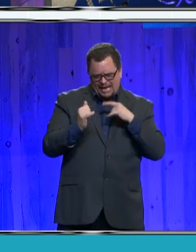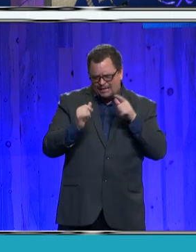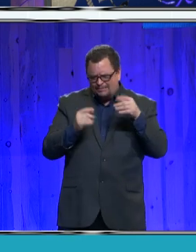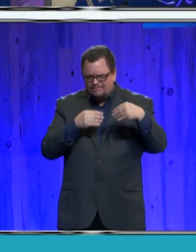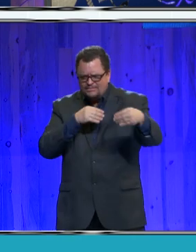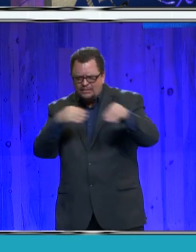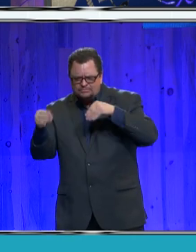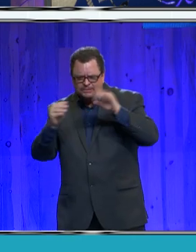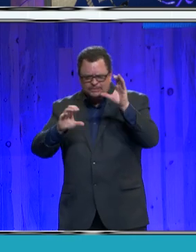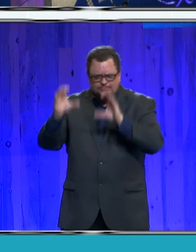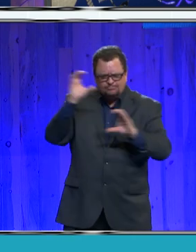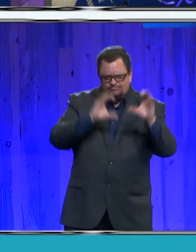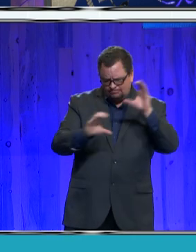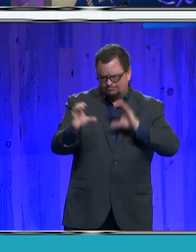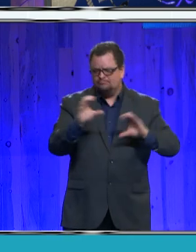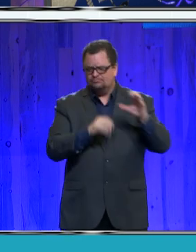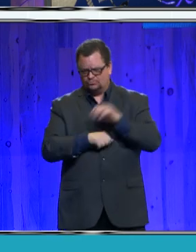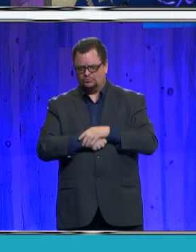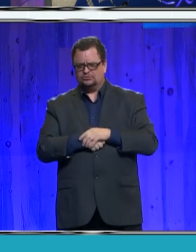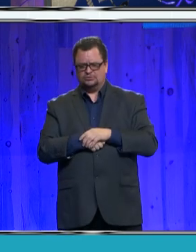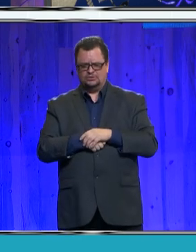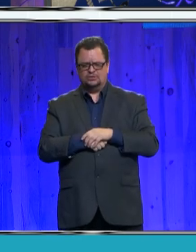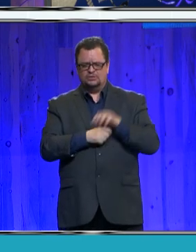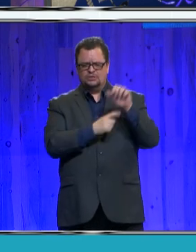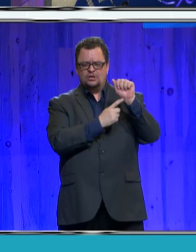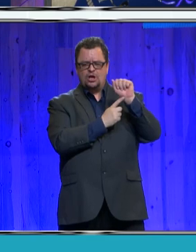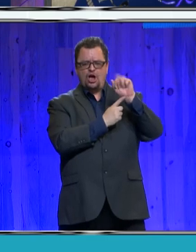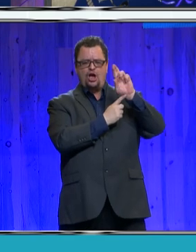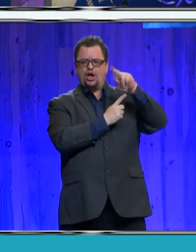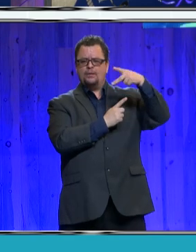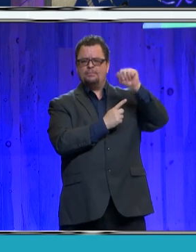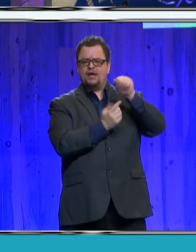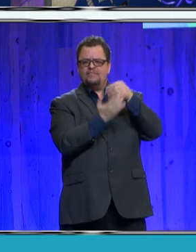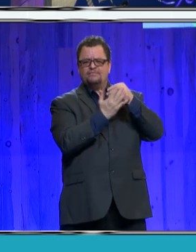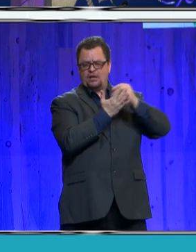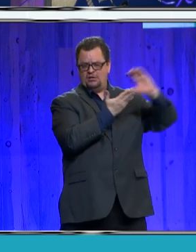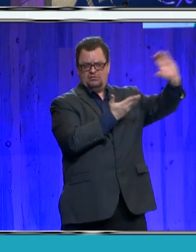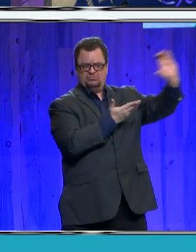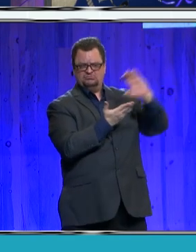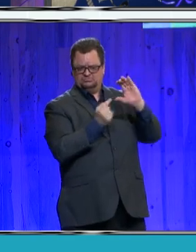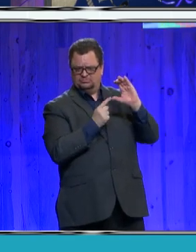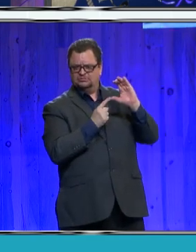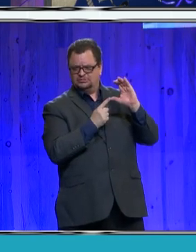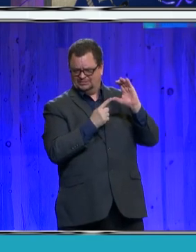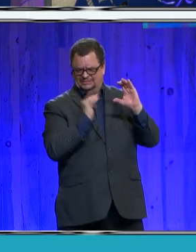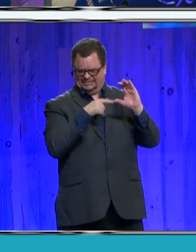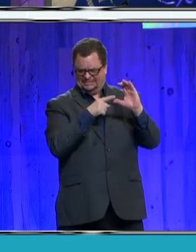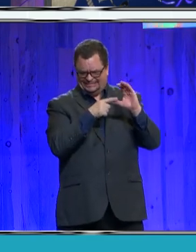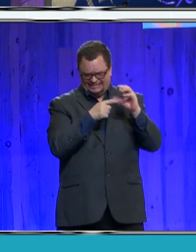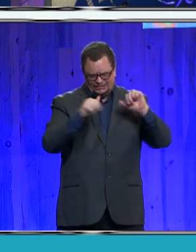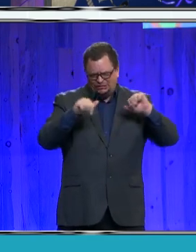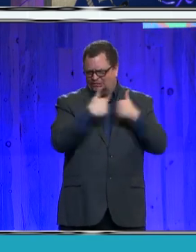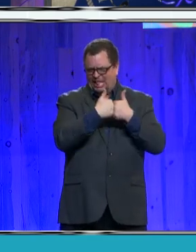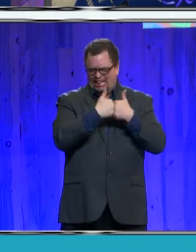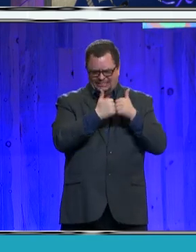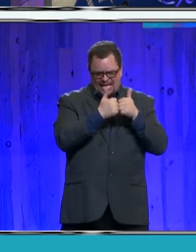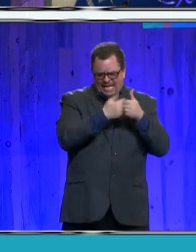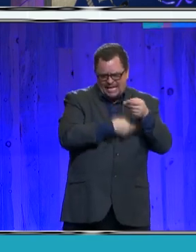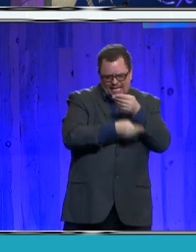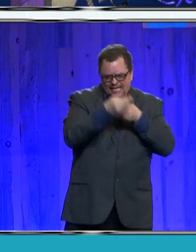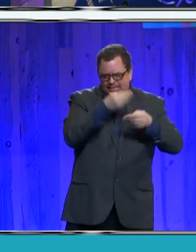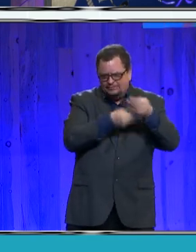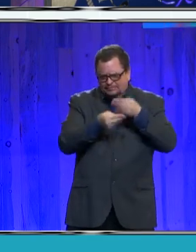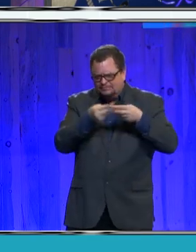and will take advantage of the recent federal infrastructure bill. This challenge isn't over, and we will continue to seek long-term